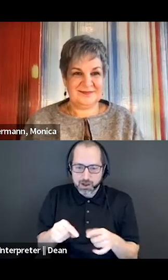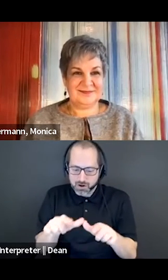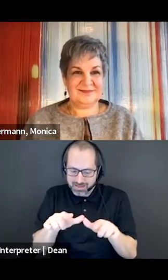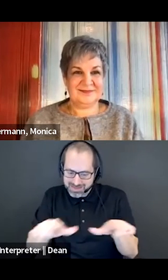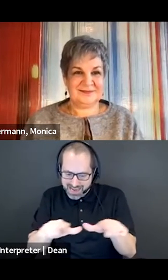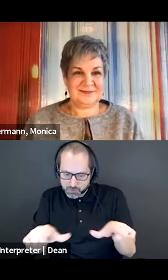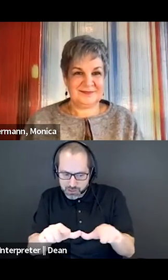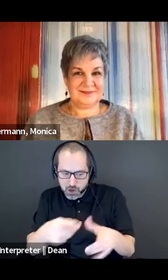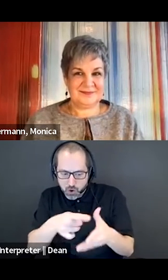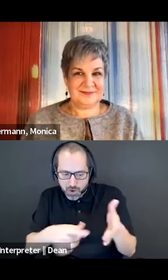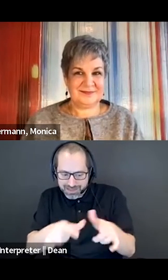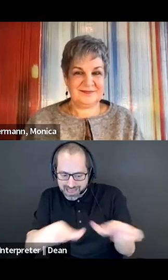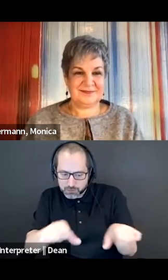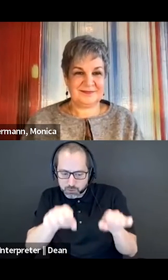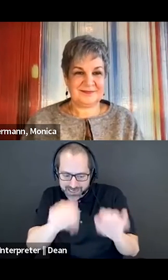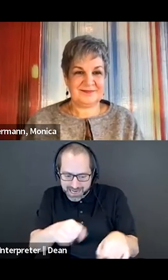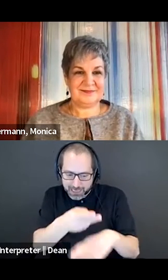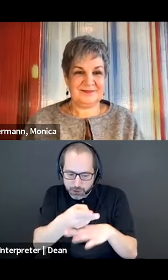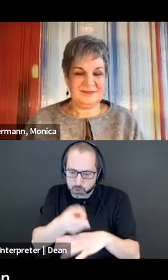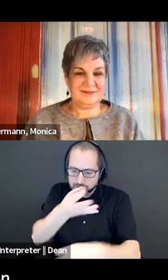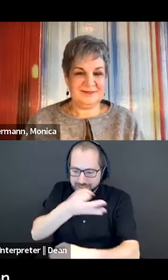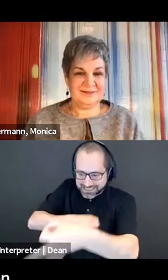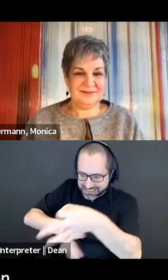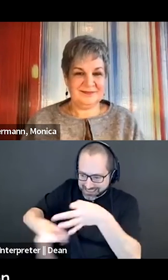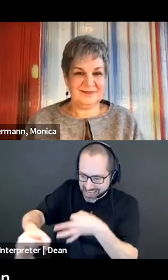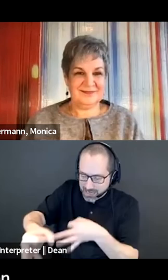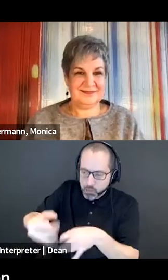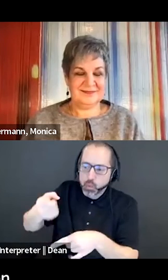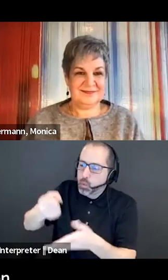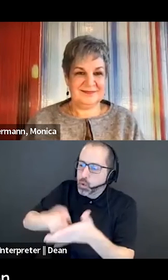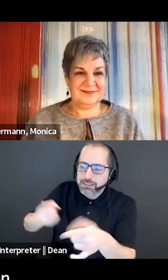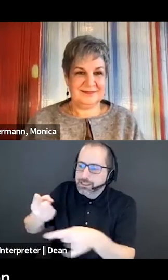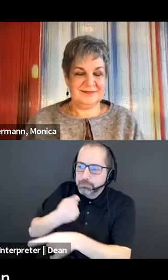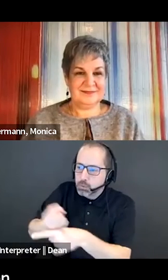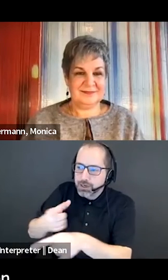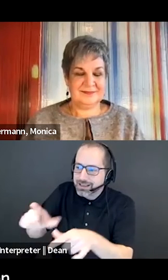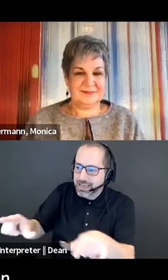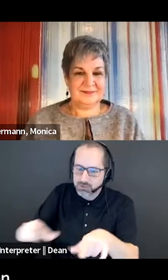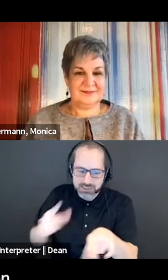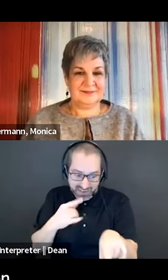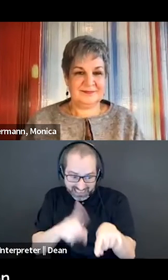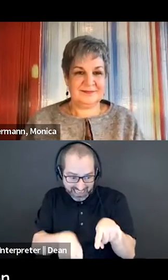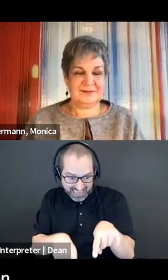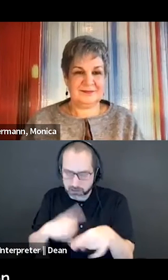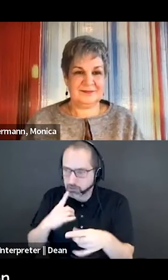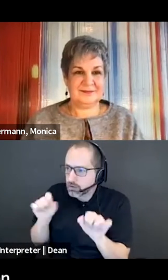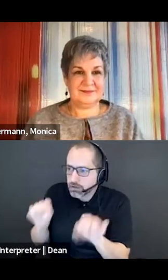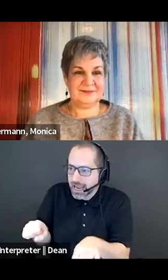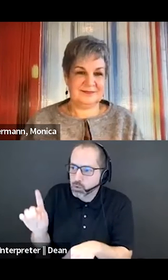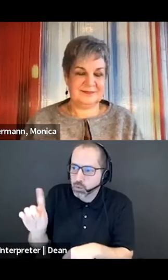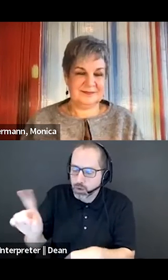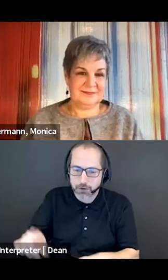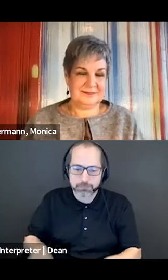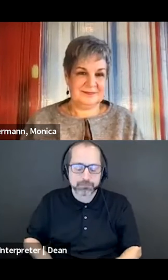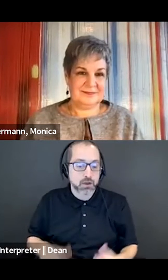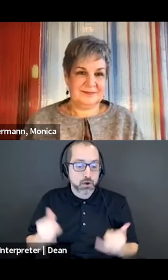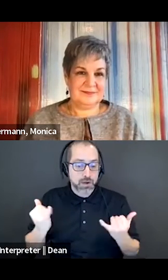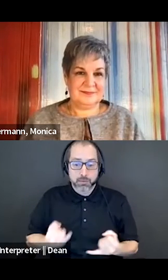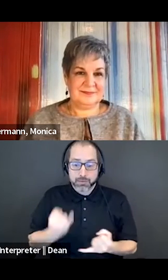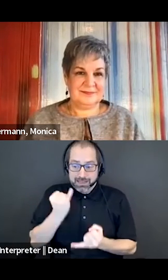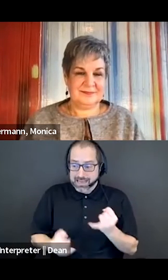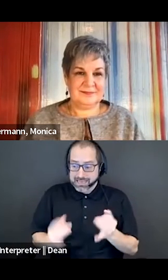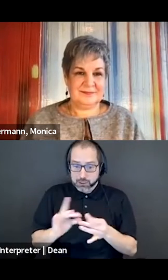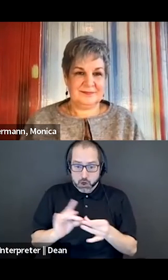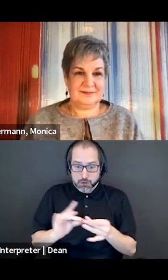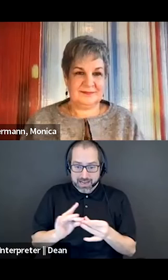can use instead. So we can address that as well. There's one final statement, and then we're going to move on to closing remarks. You're driving